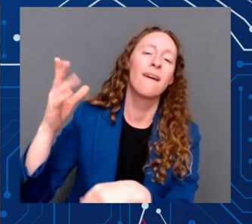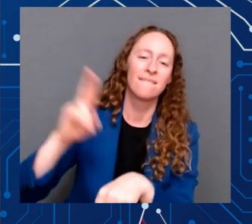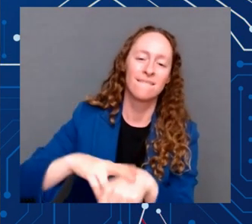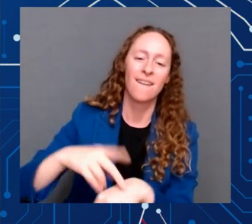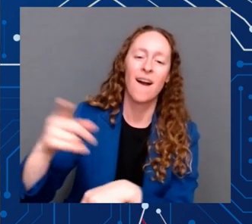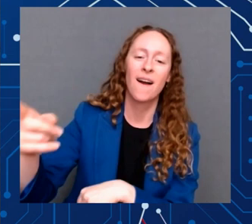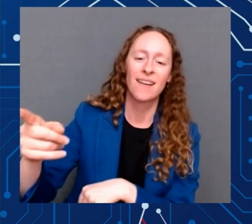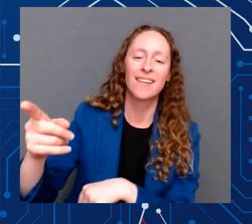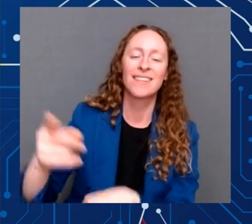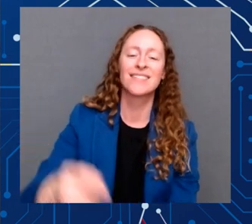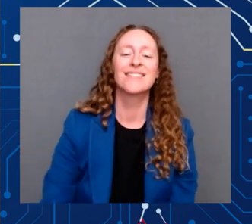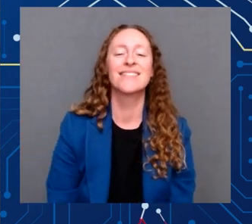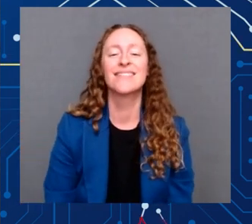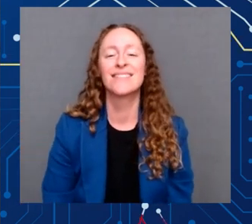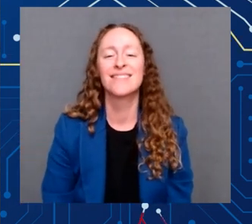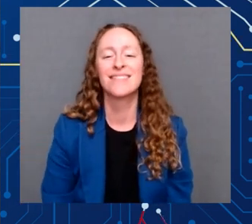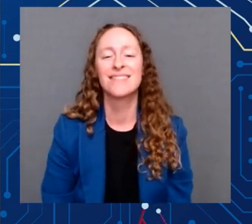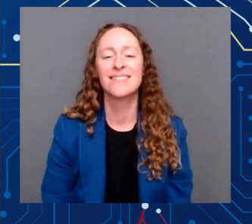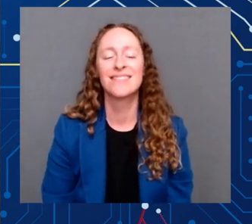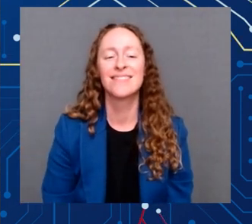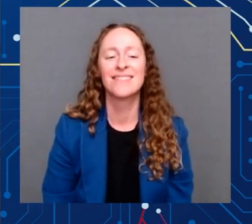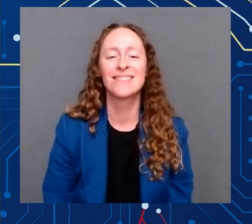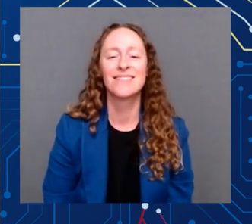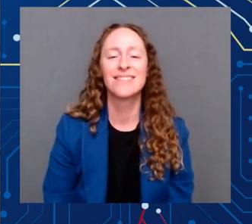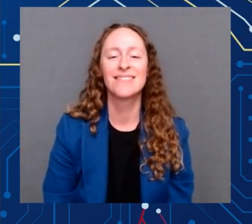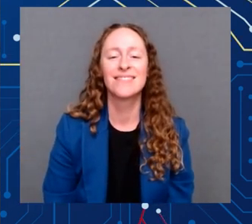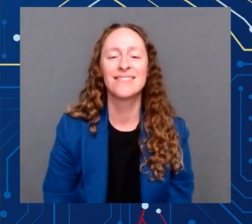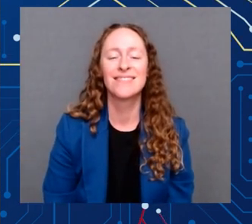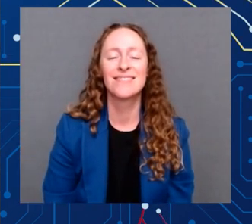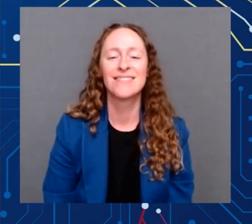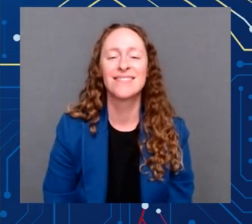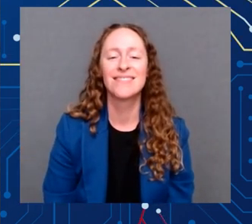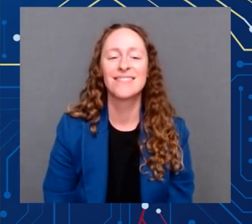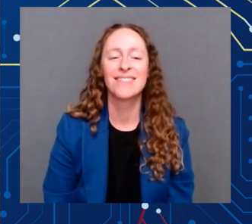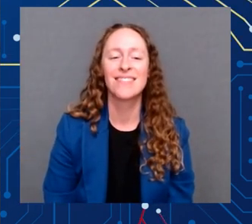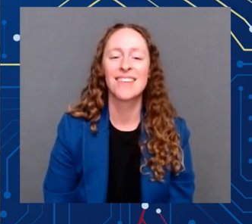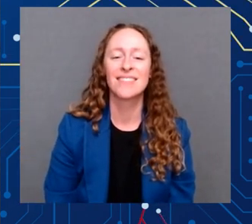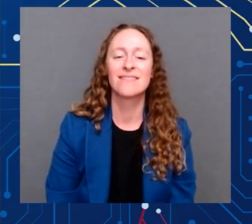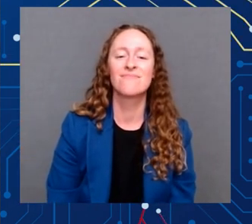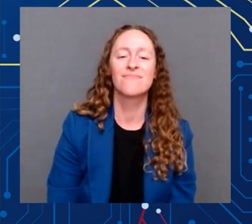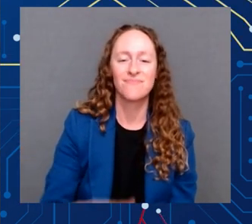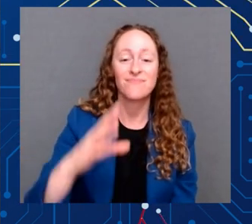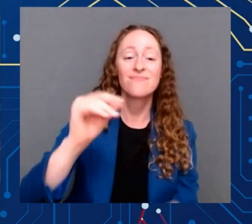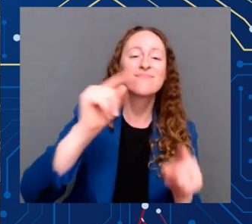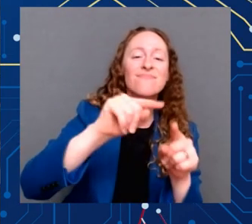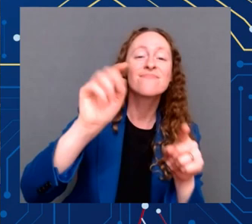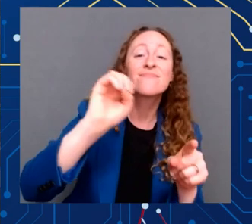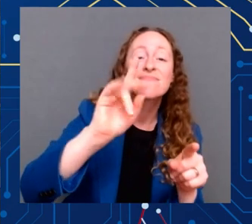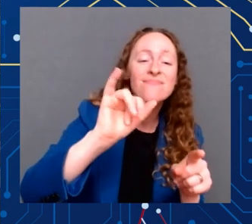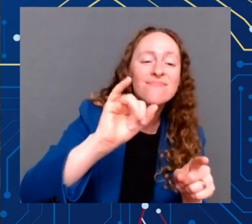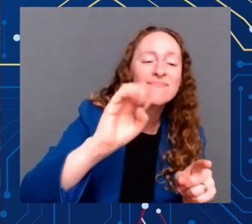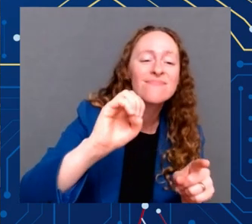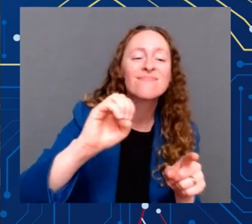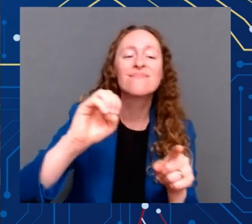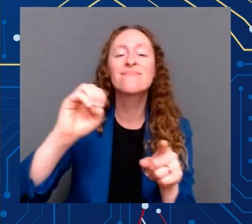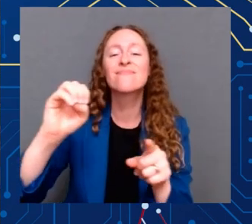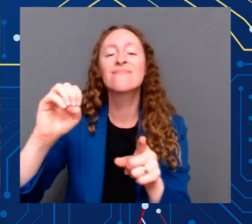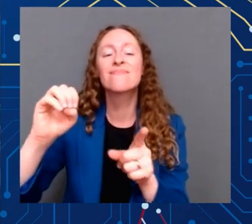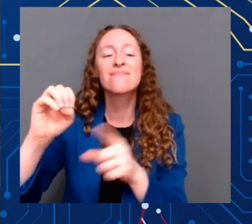Eddie Bernice. God love you. You're sitting there. You're ready. You did it all. You moved. Frank Pallone.